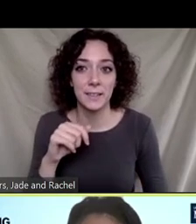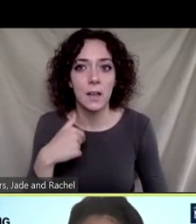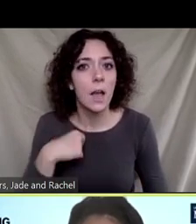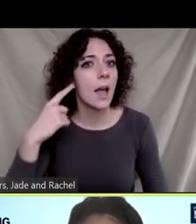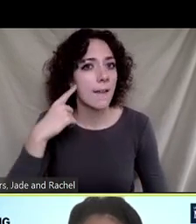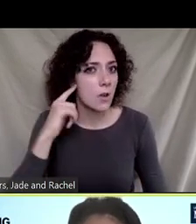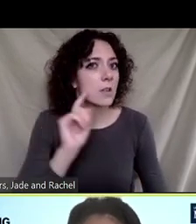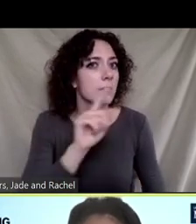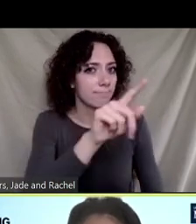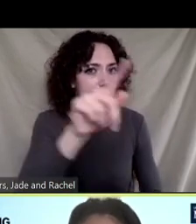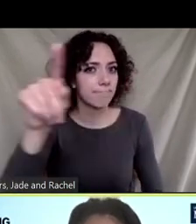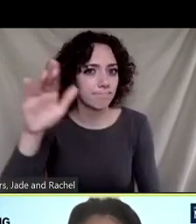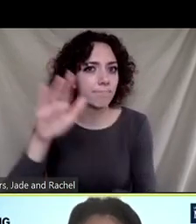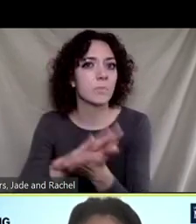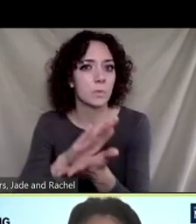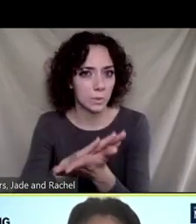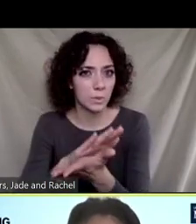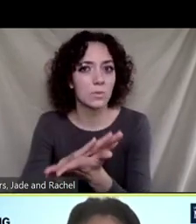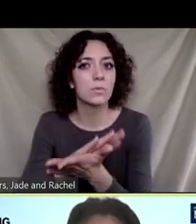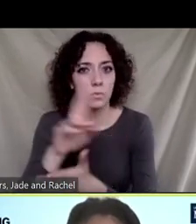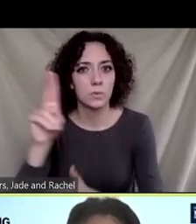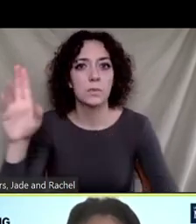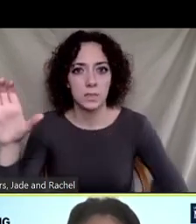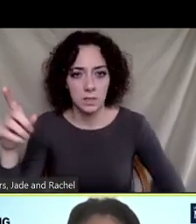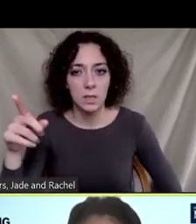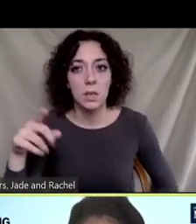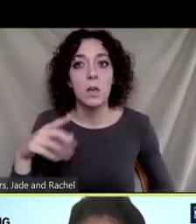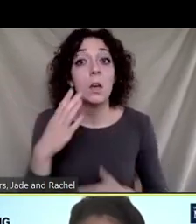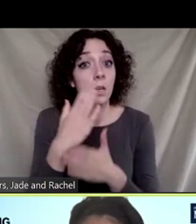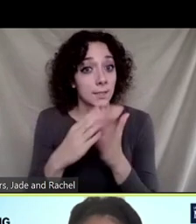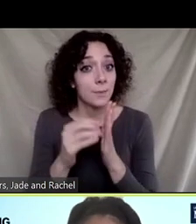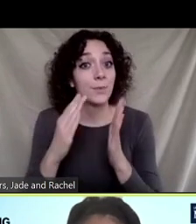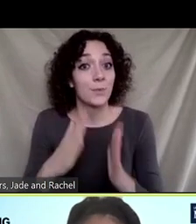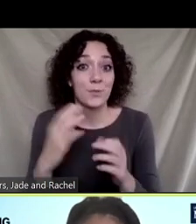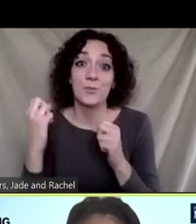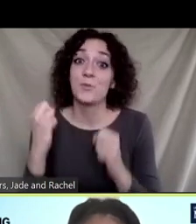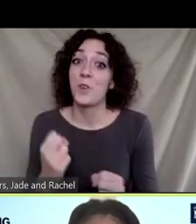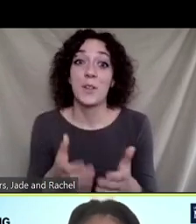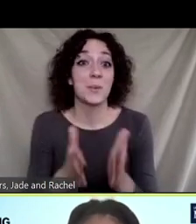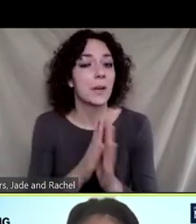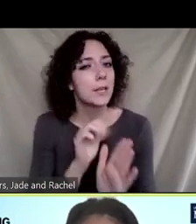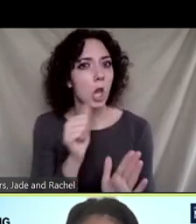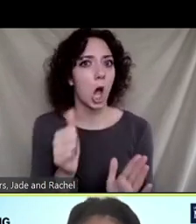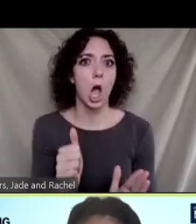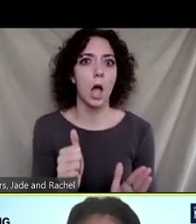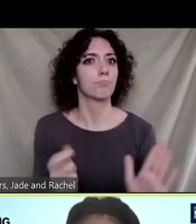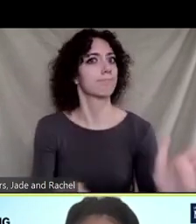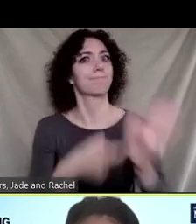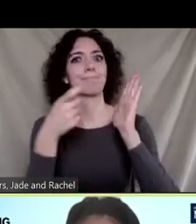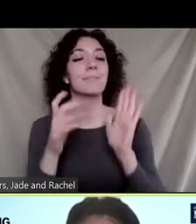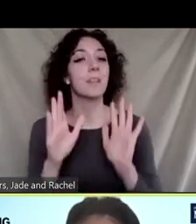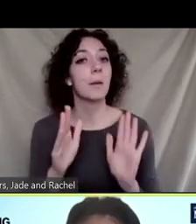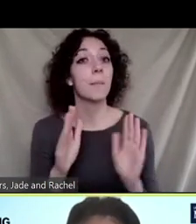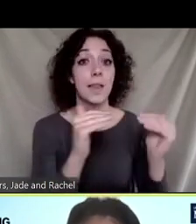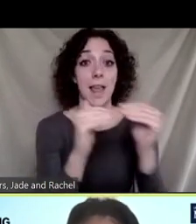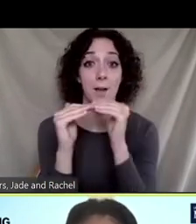some schools in the UC that students are actually strongly requesting, I won't say demanding that equity modules be